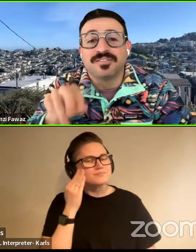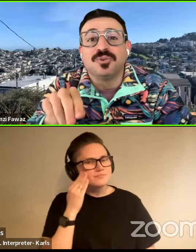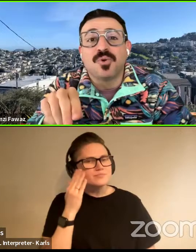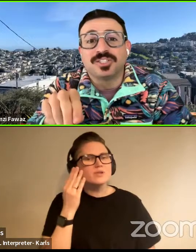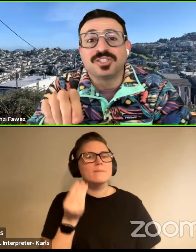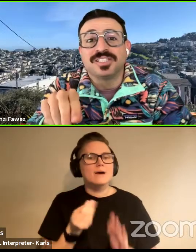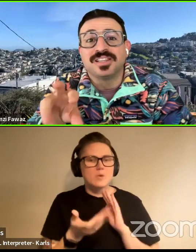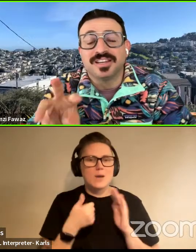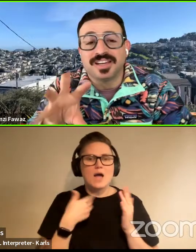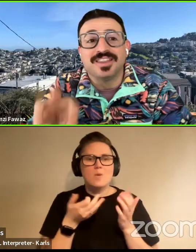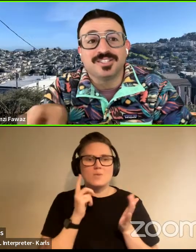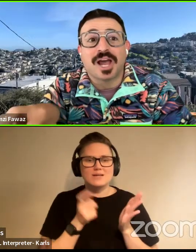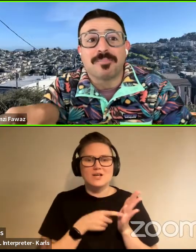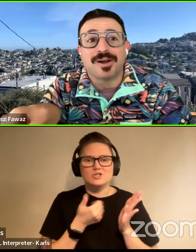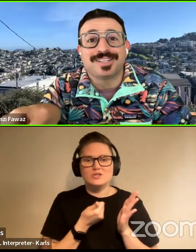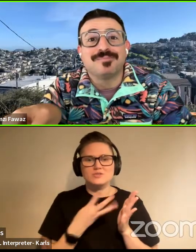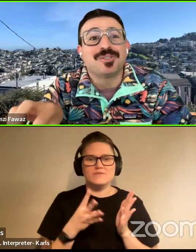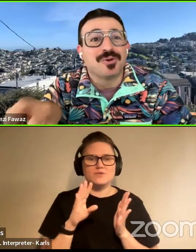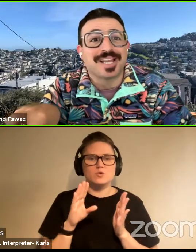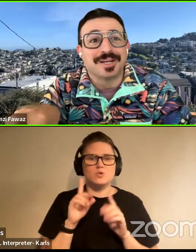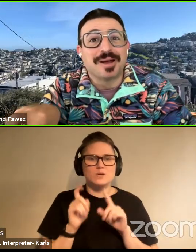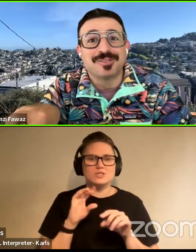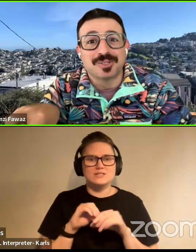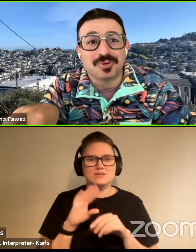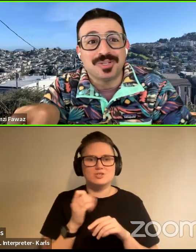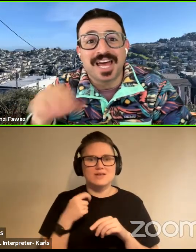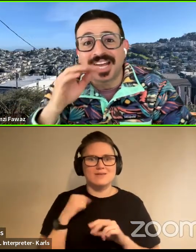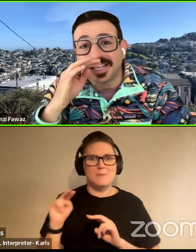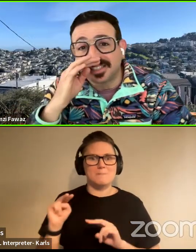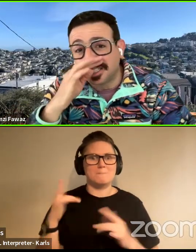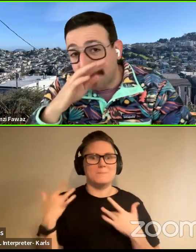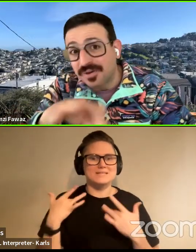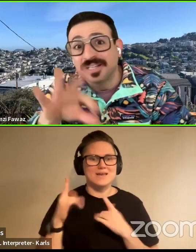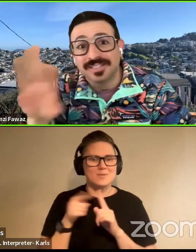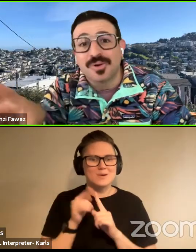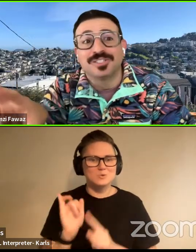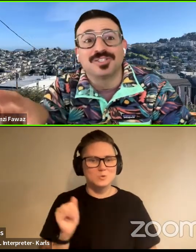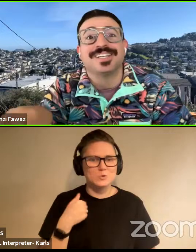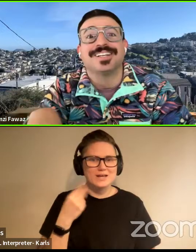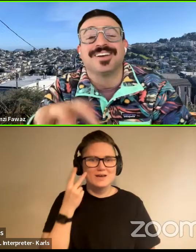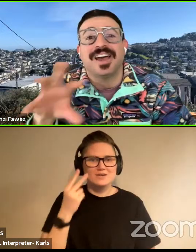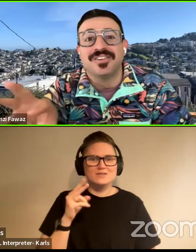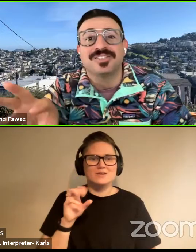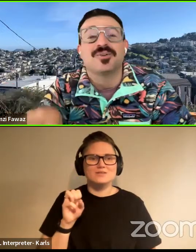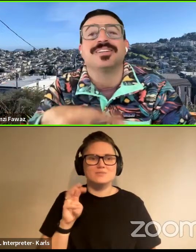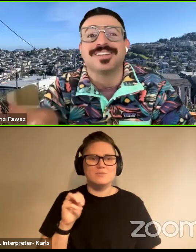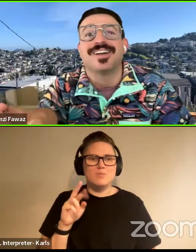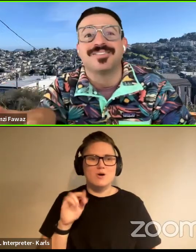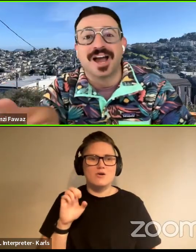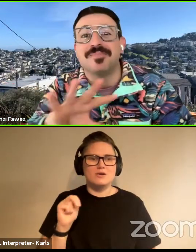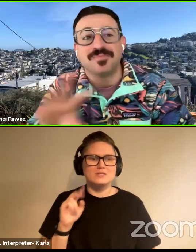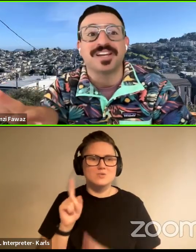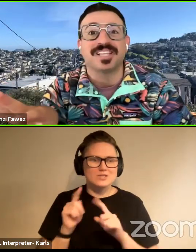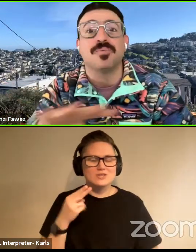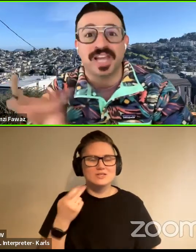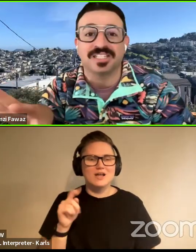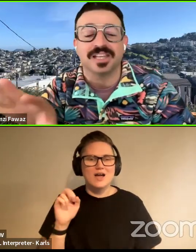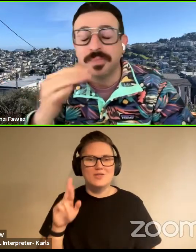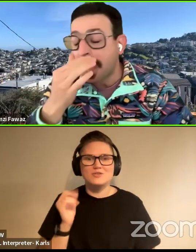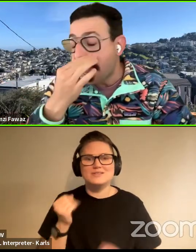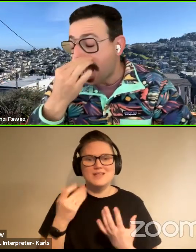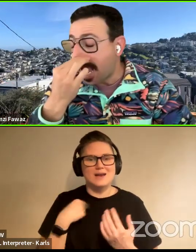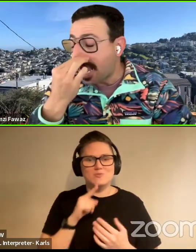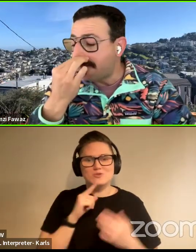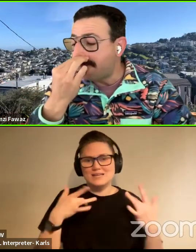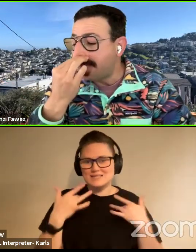to acknowledge that there's like a few questions in the, in the chat box that I'm so excited about too. Like I saw Smaran's question and I saw Heather's question. I'm very excited.